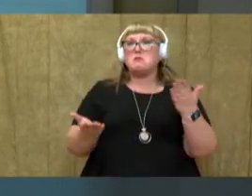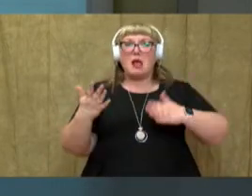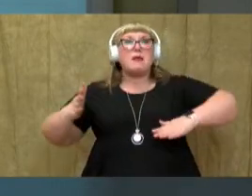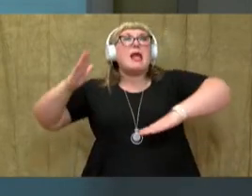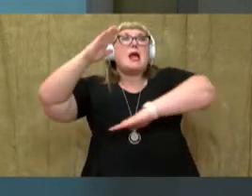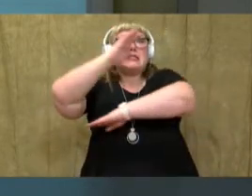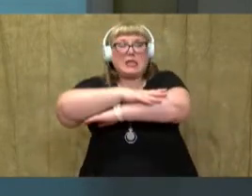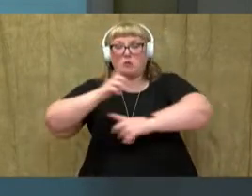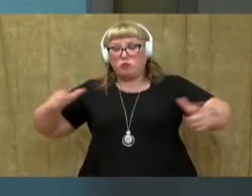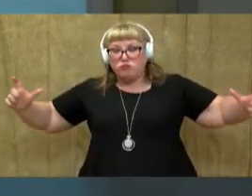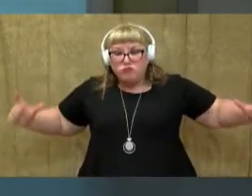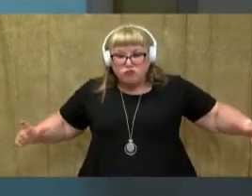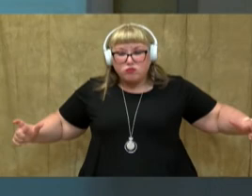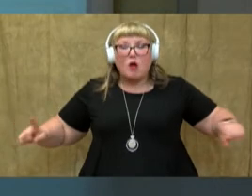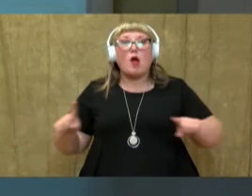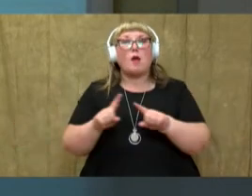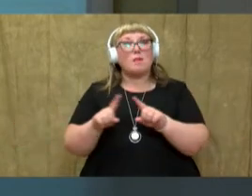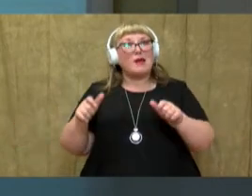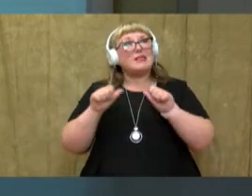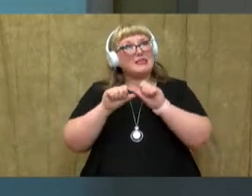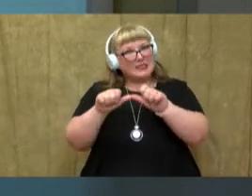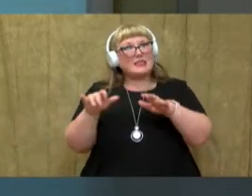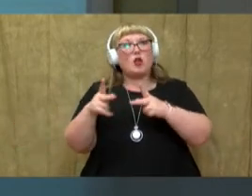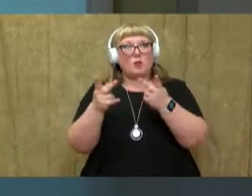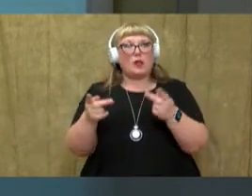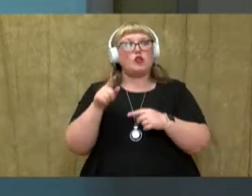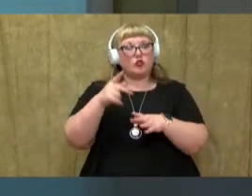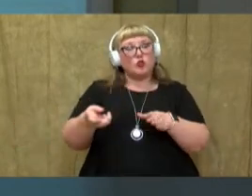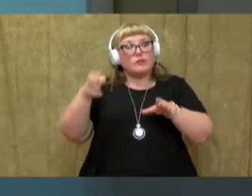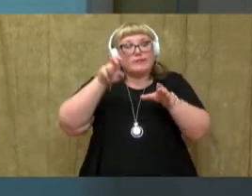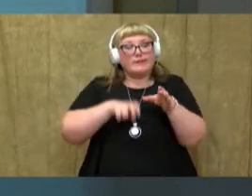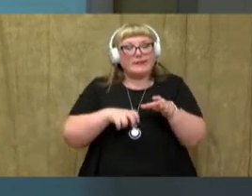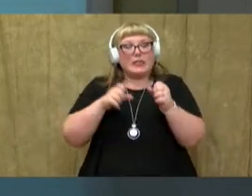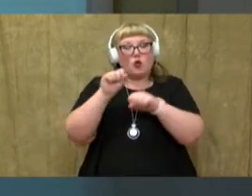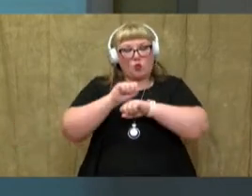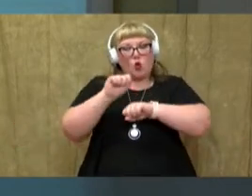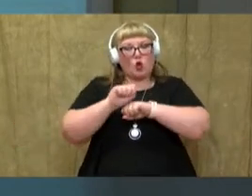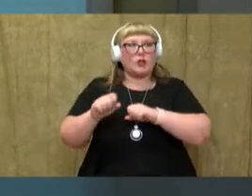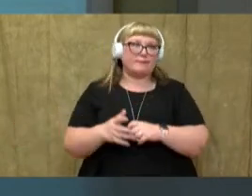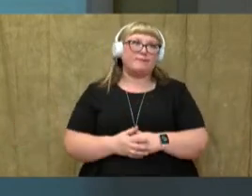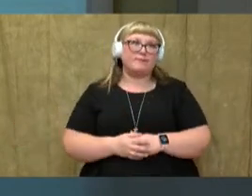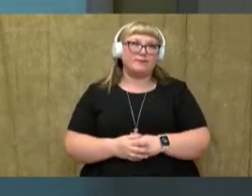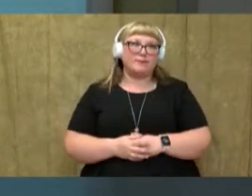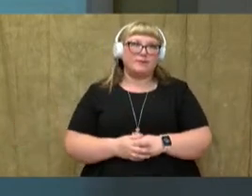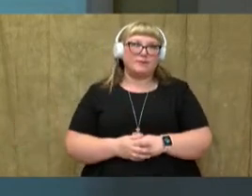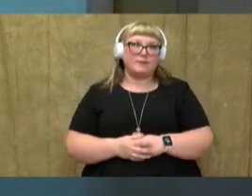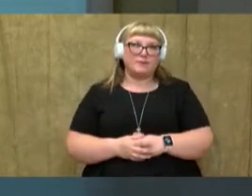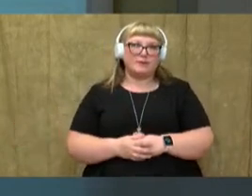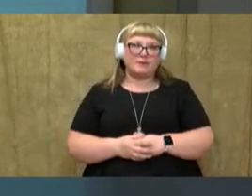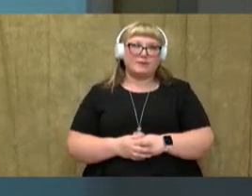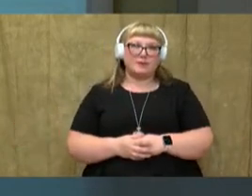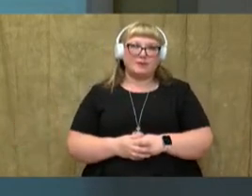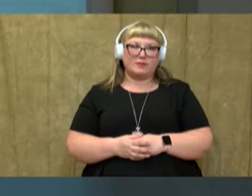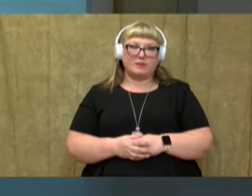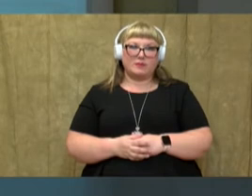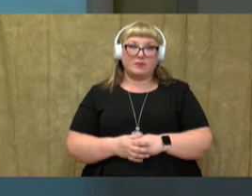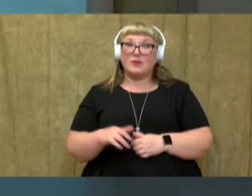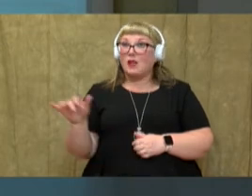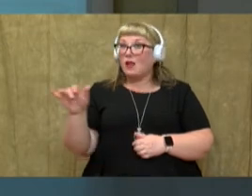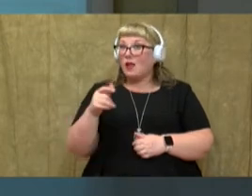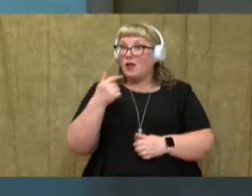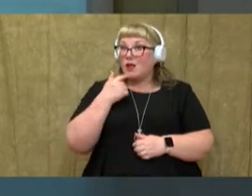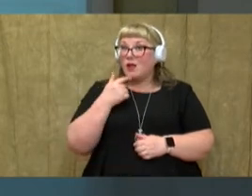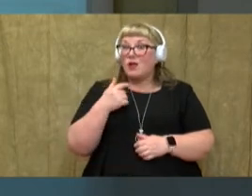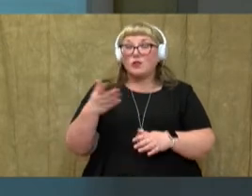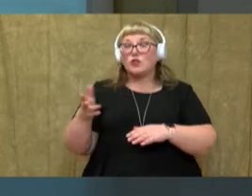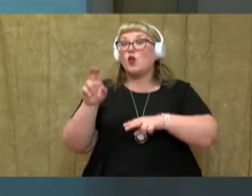different, but it's still a place where you are working to complete assignments and work together with your classmates. They also sat